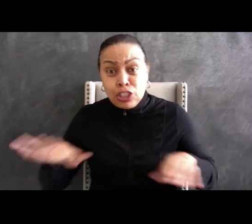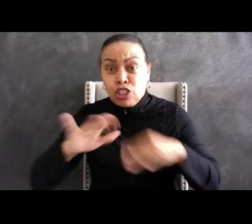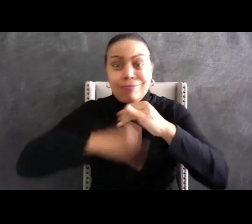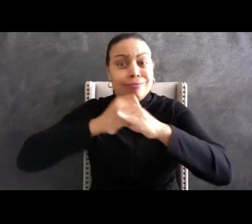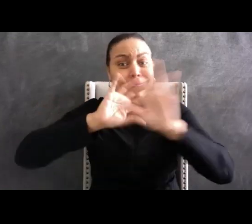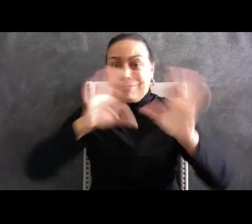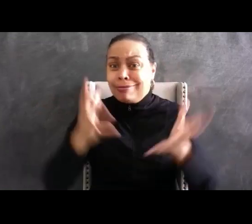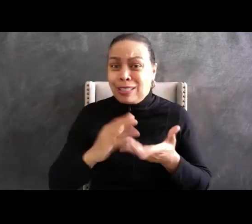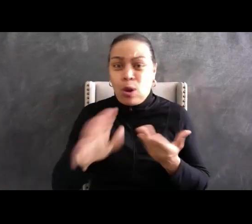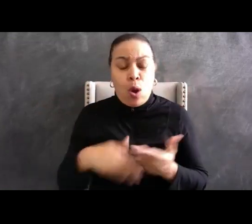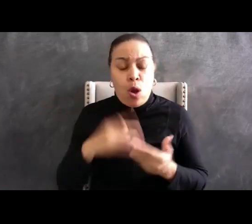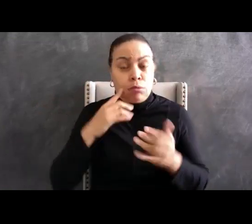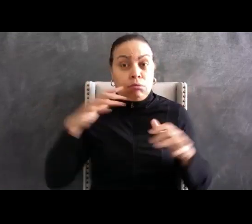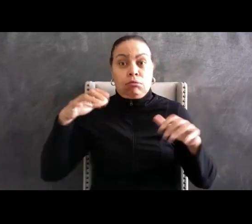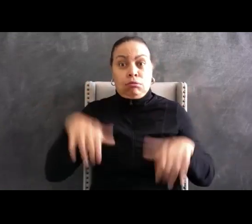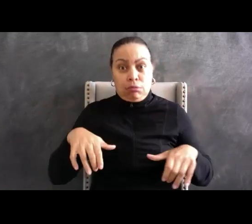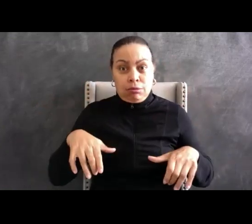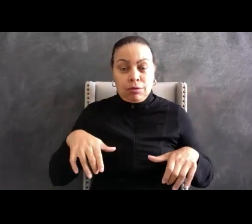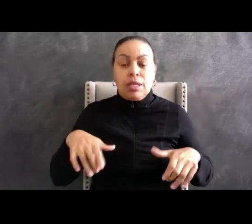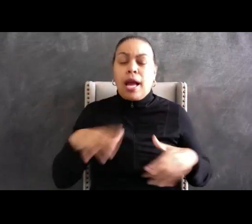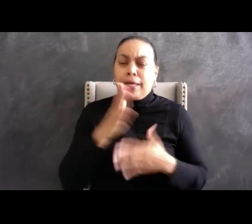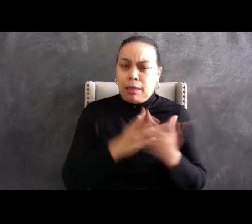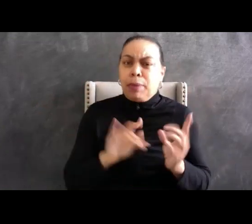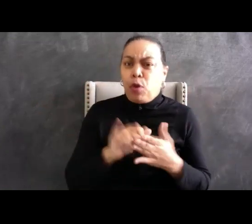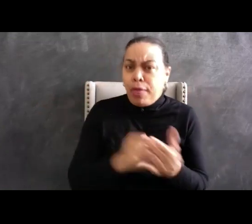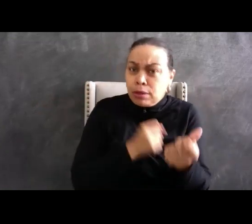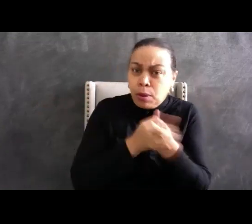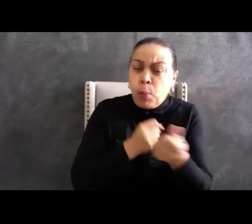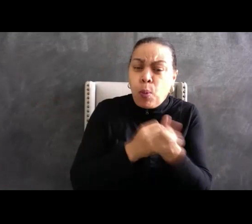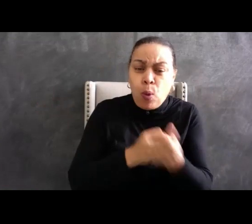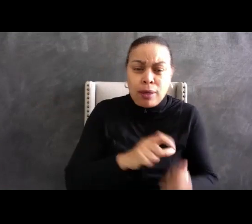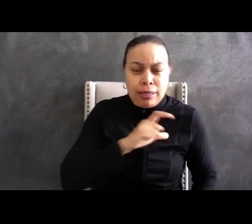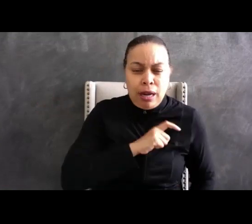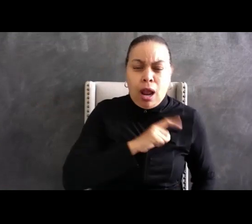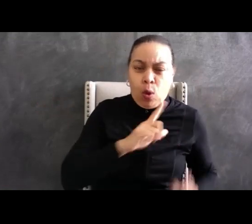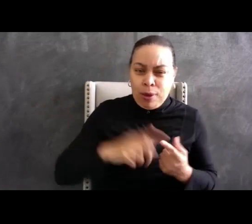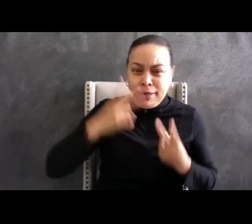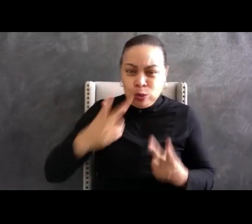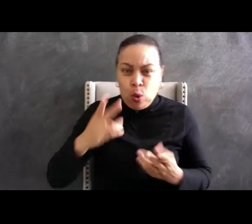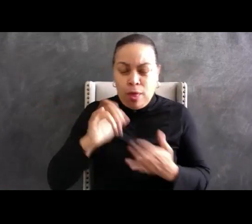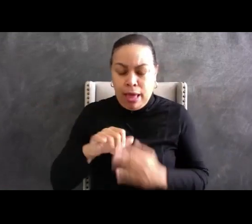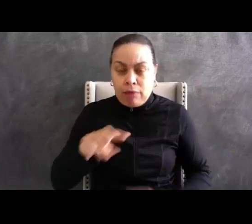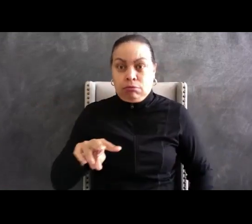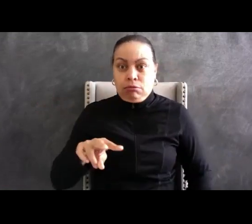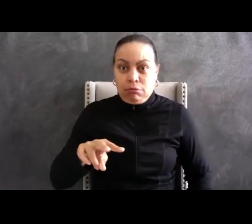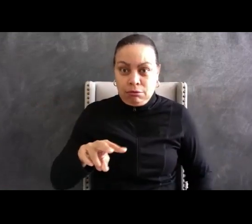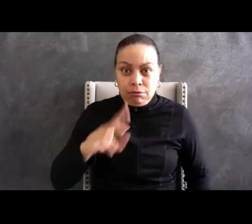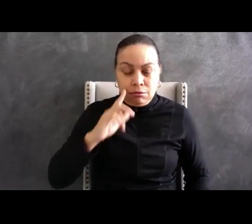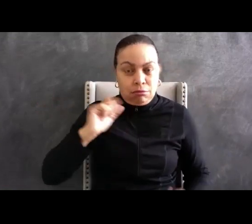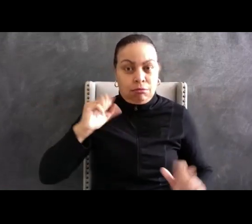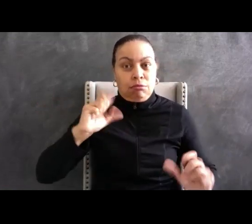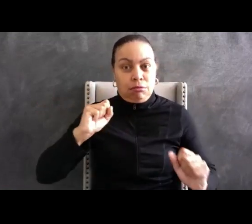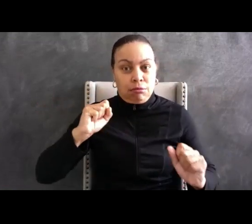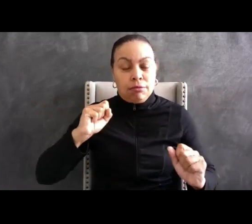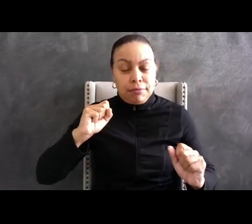why and how could something as egregious as this happen? Surely the officers involved